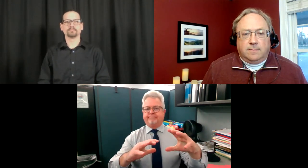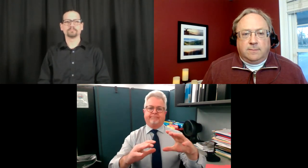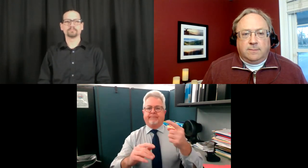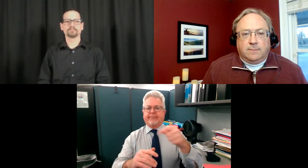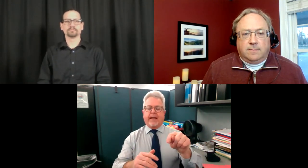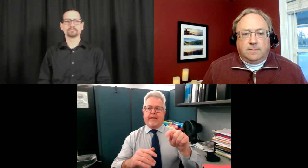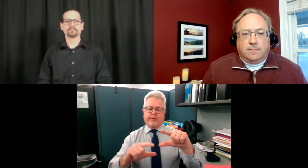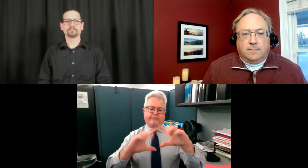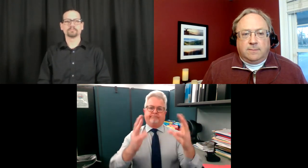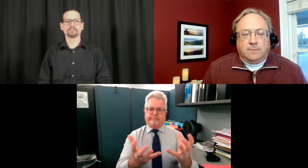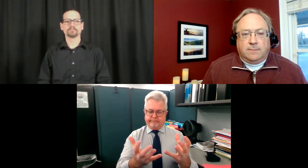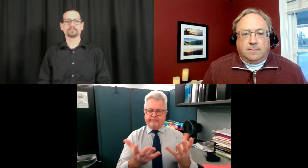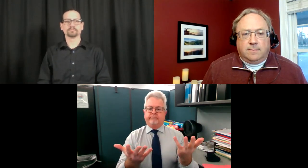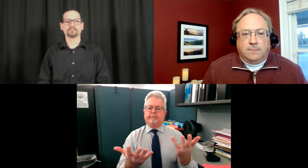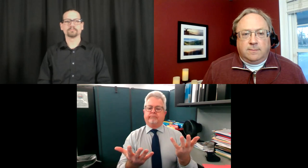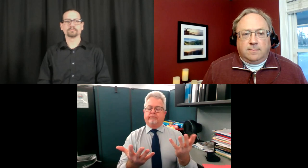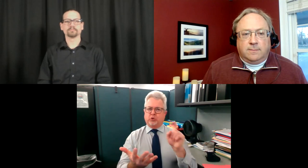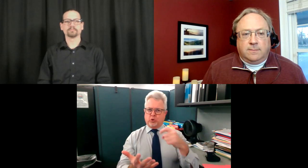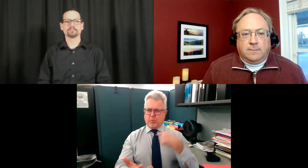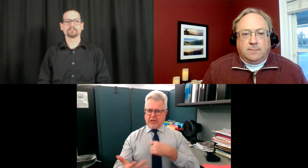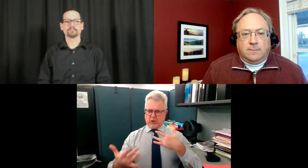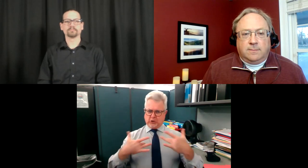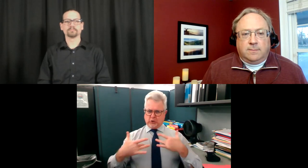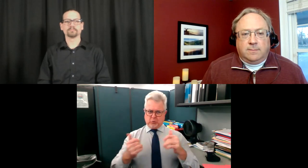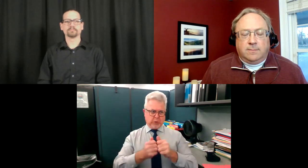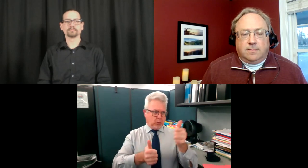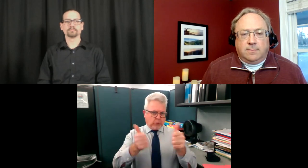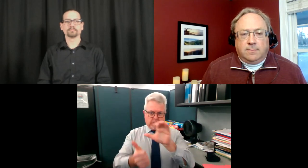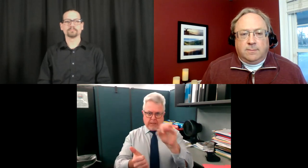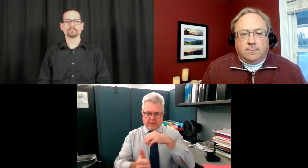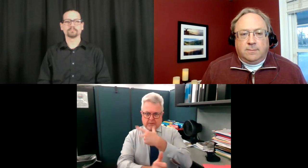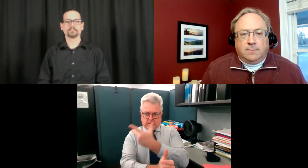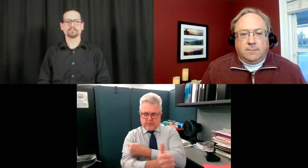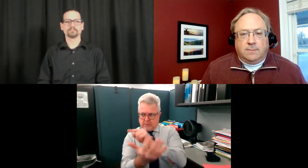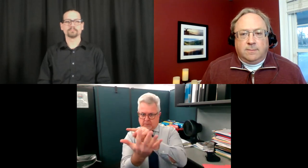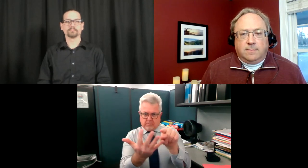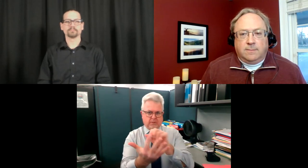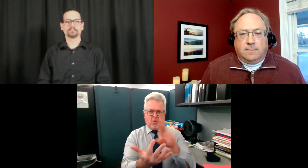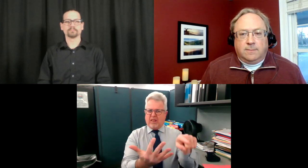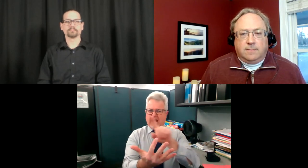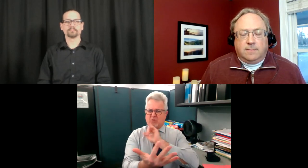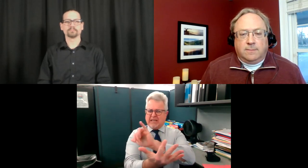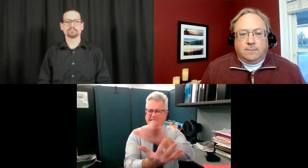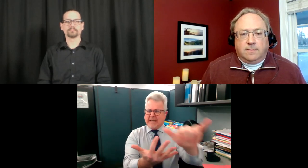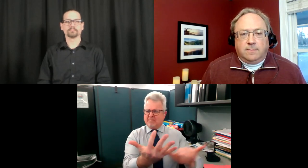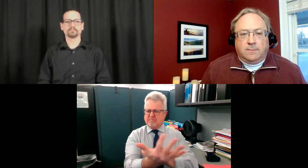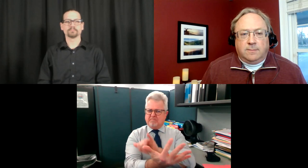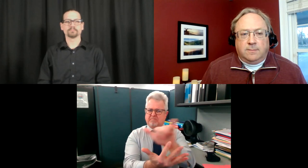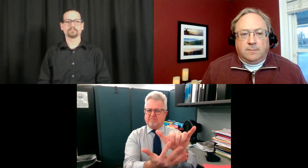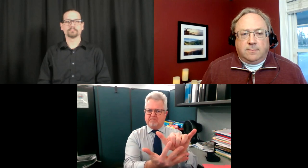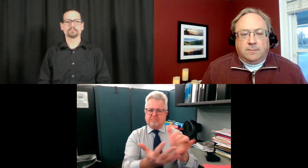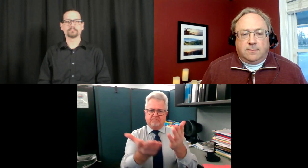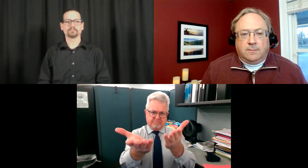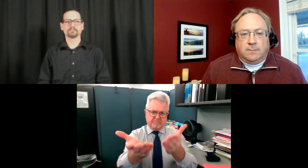So that'll be another company that'll be producing vaccine. And I'm wondering if we should be